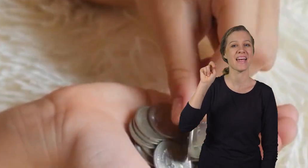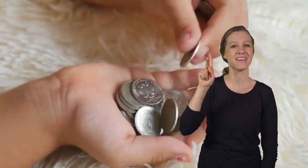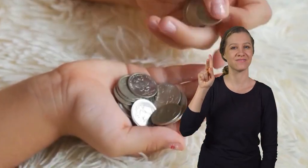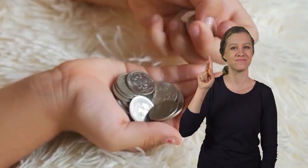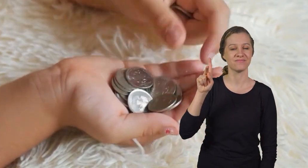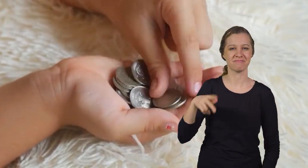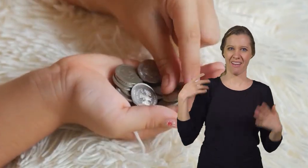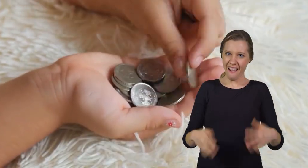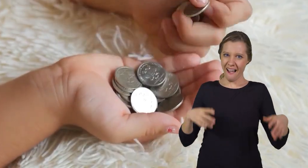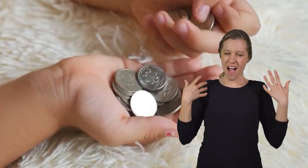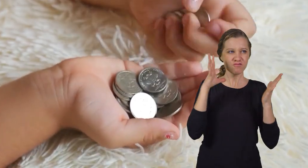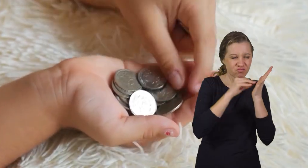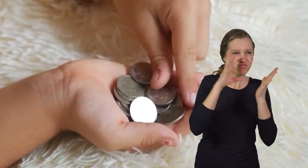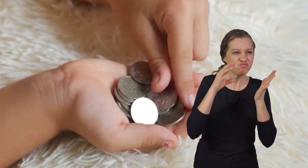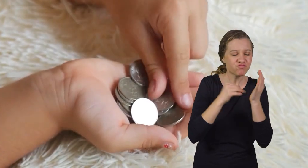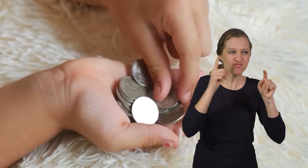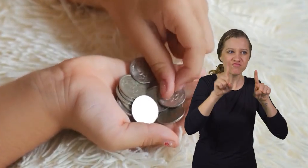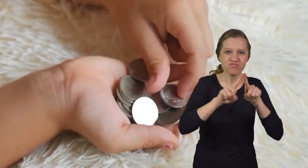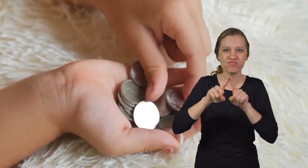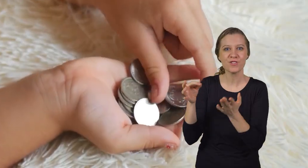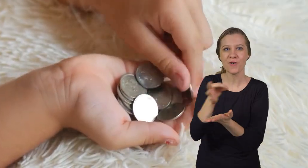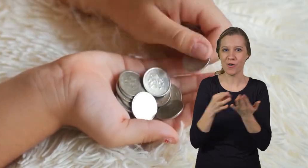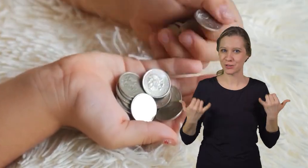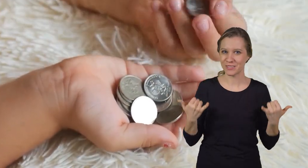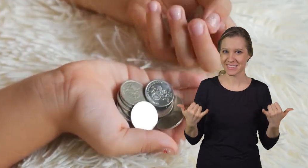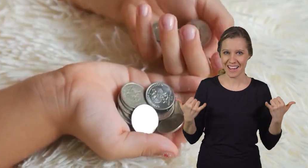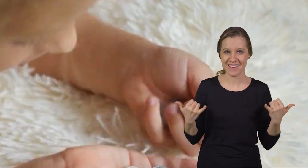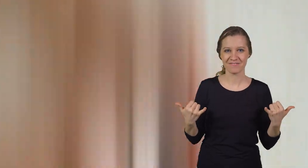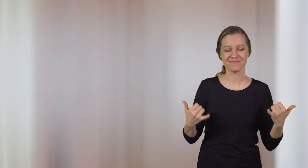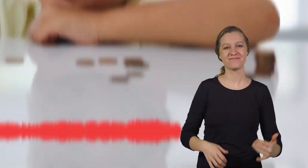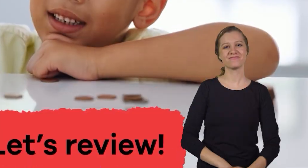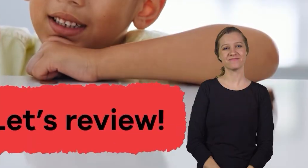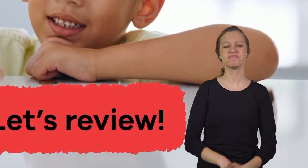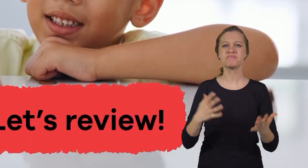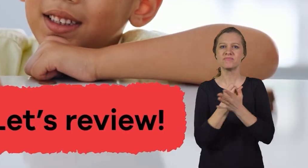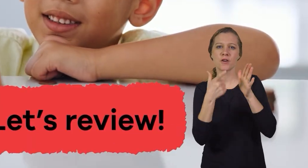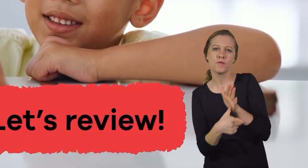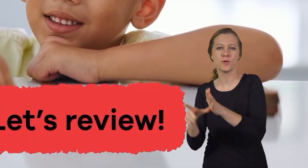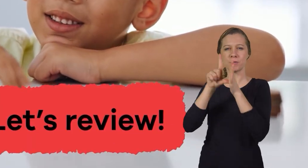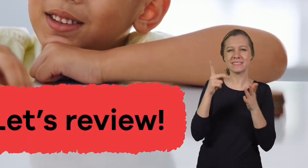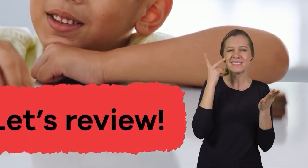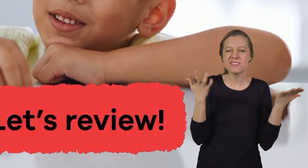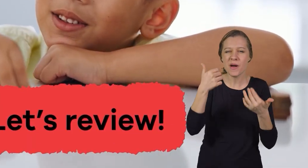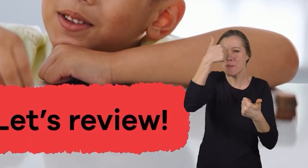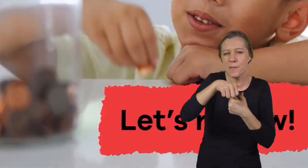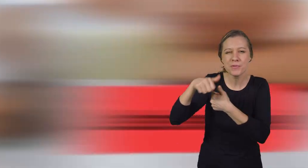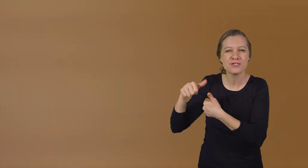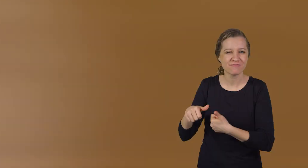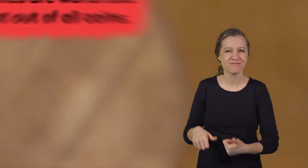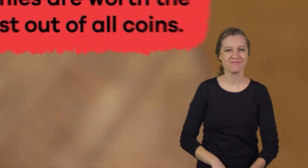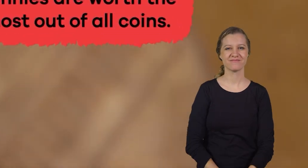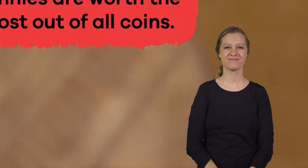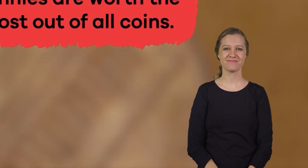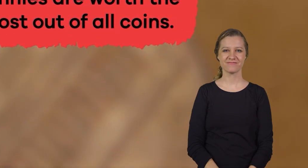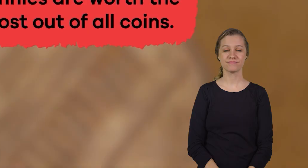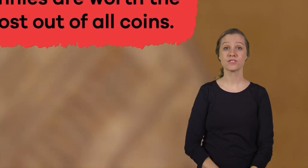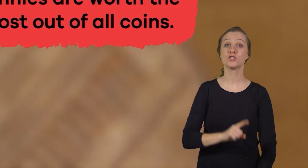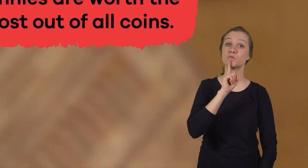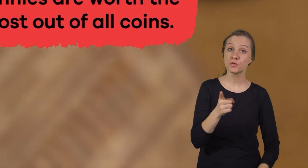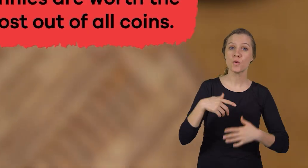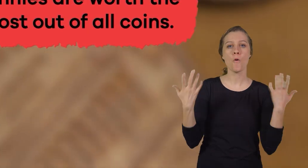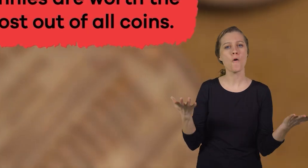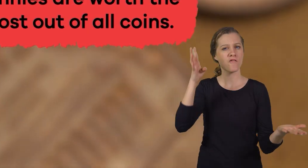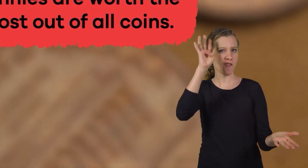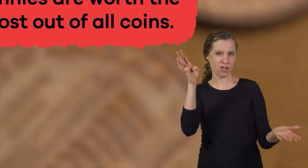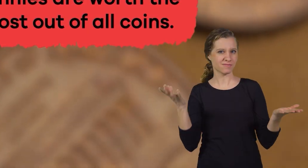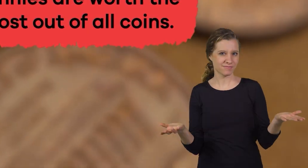Wow! We have learned a lot about coins today. Let's review to see what you remember. True or false,